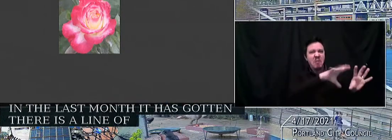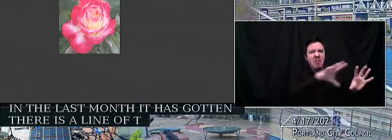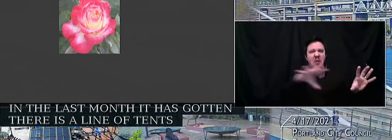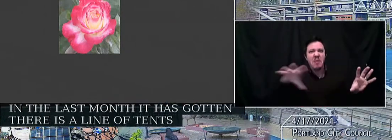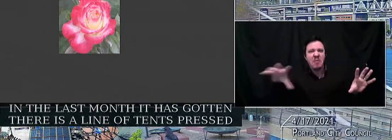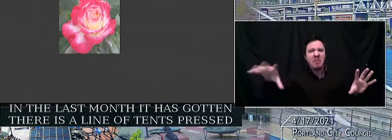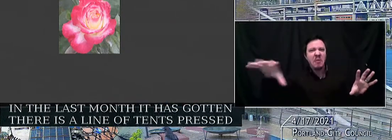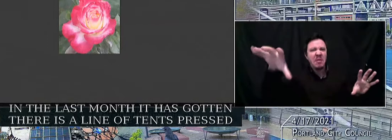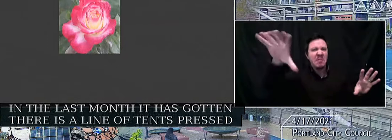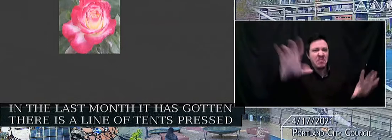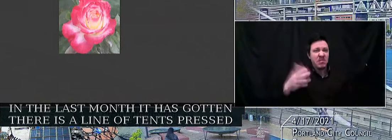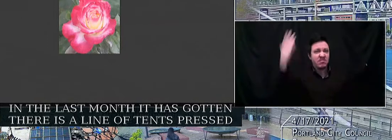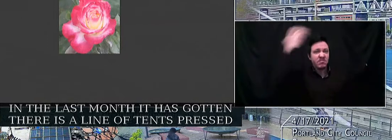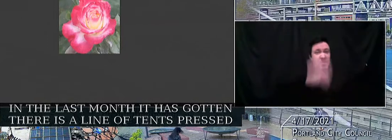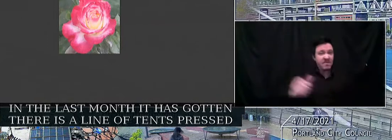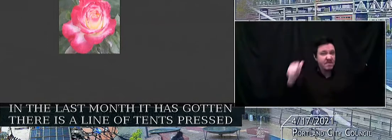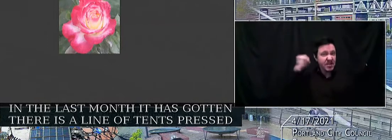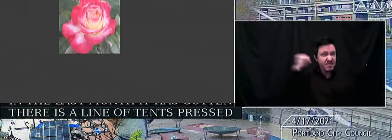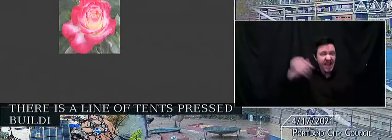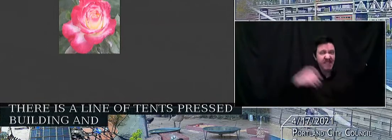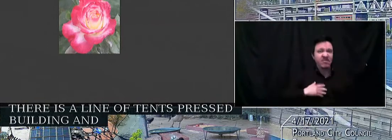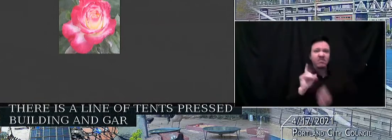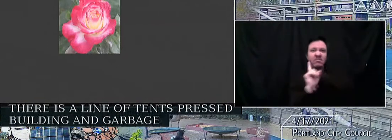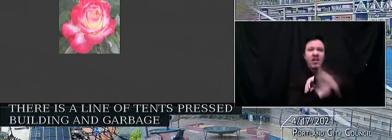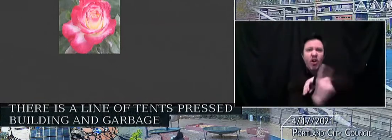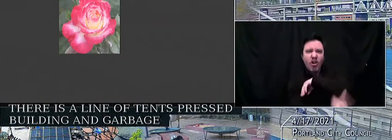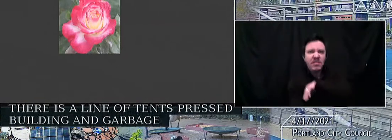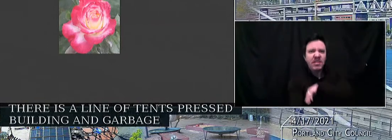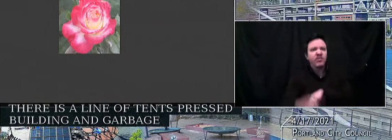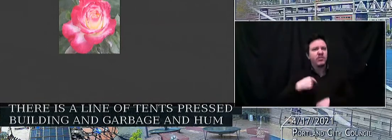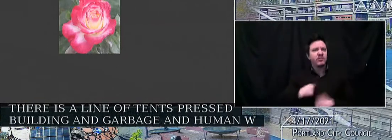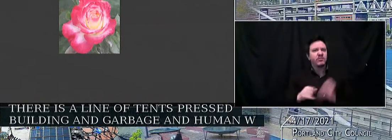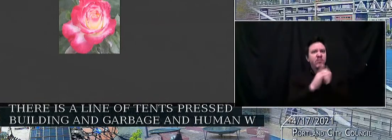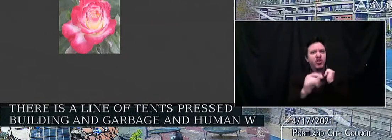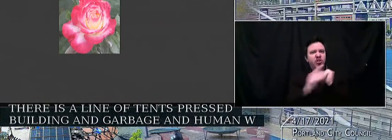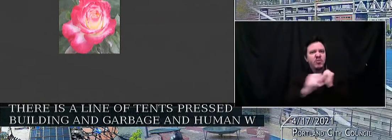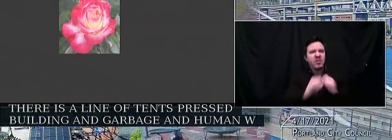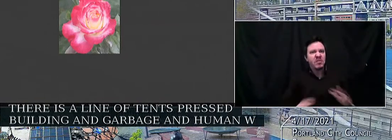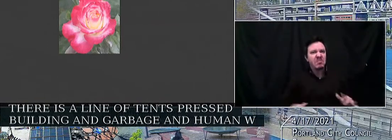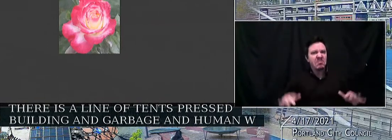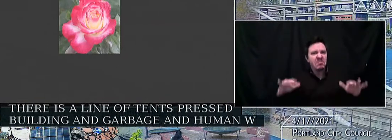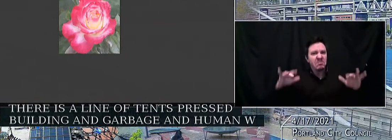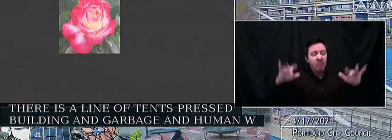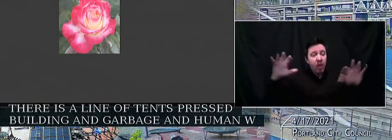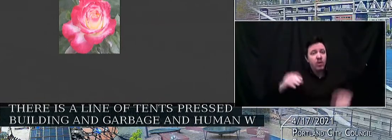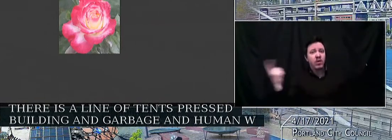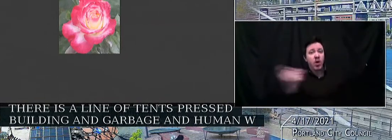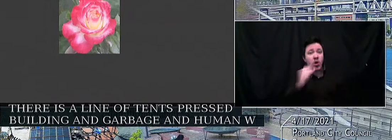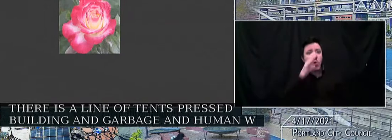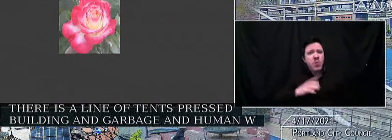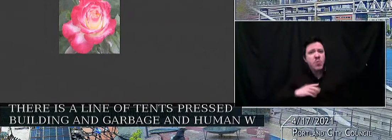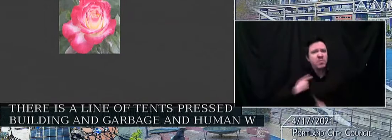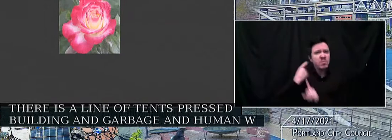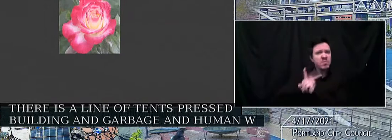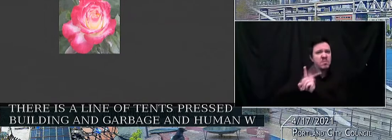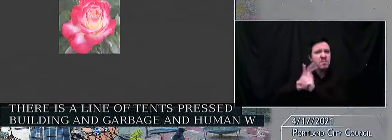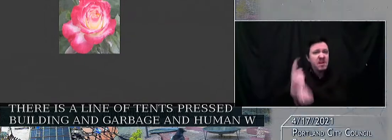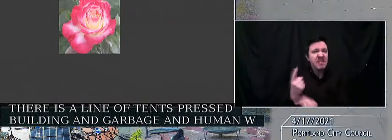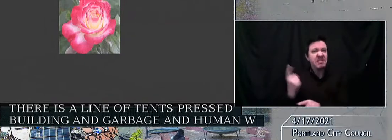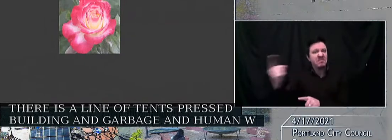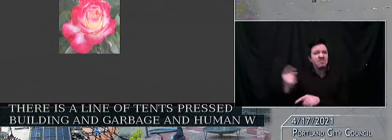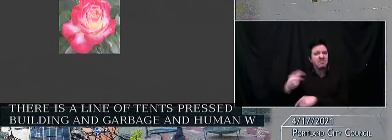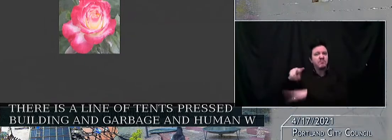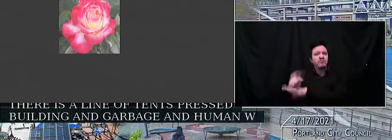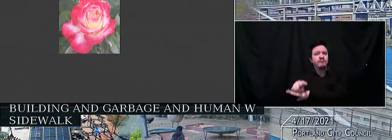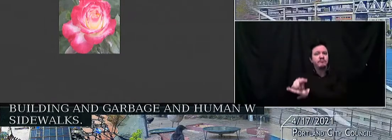of my building, and garbage and human waste are accumulating on the sidewalks. One woman spent months on a mattress, never getting up.